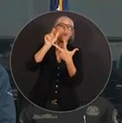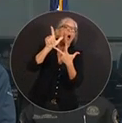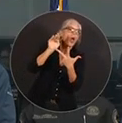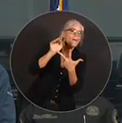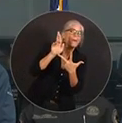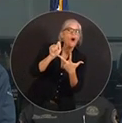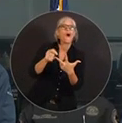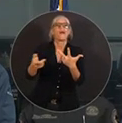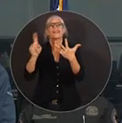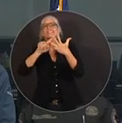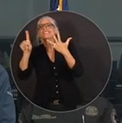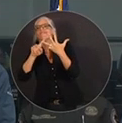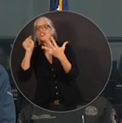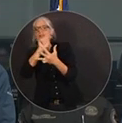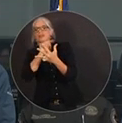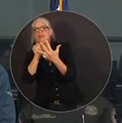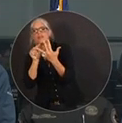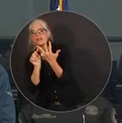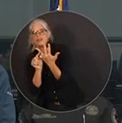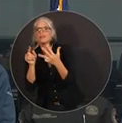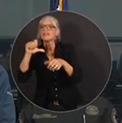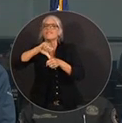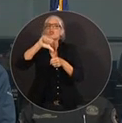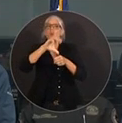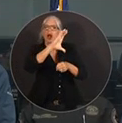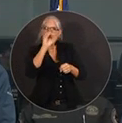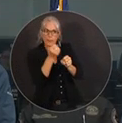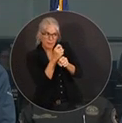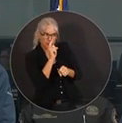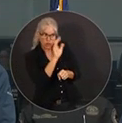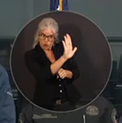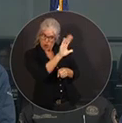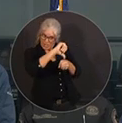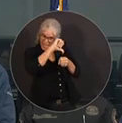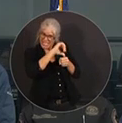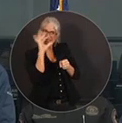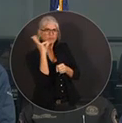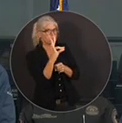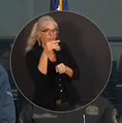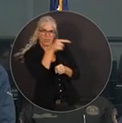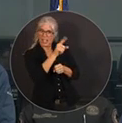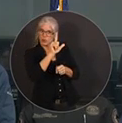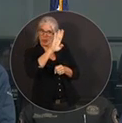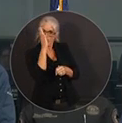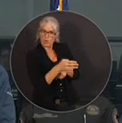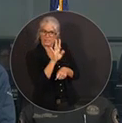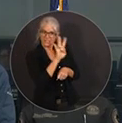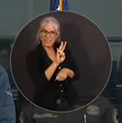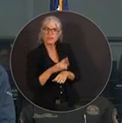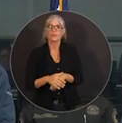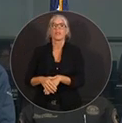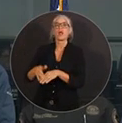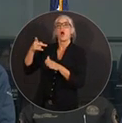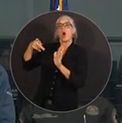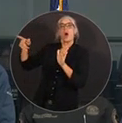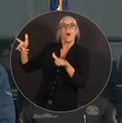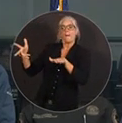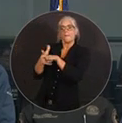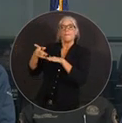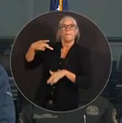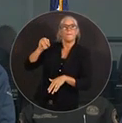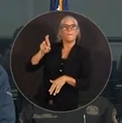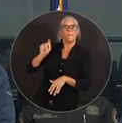-7 to keep fuel delivered as it comes into our ports. Now, Port of Tampa, for example, our Gulf Coast ports